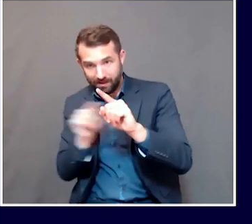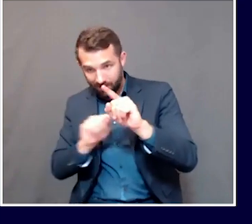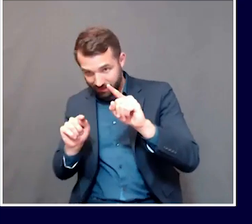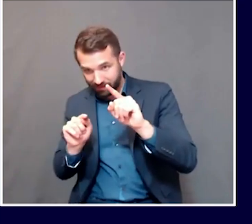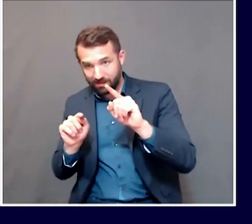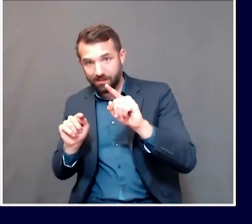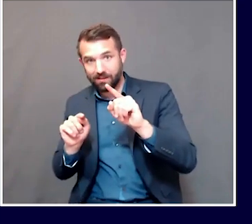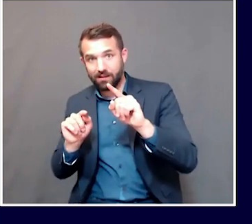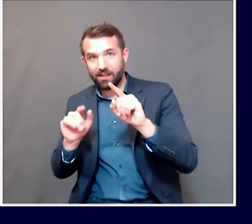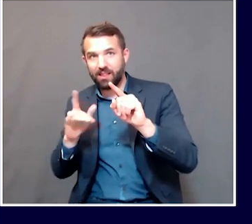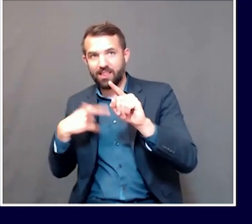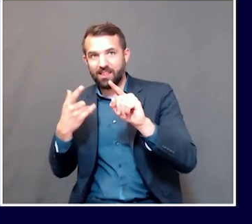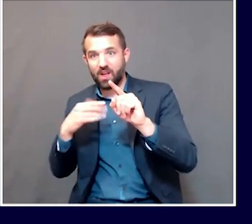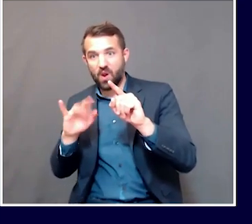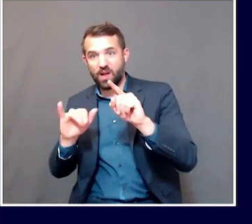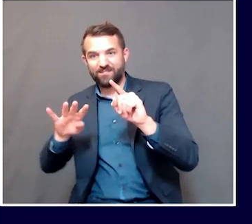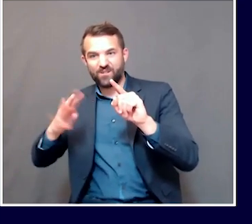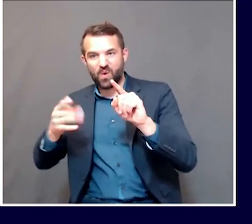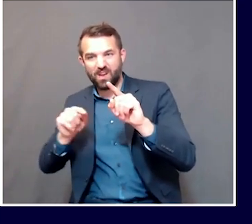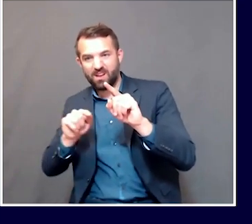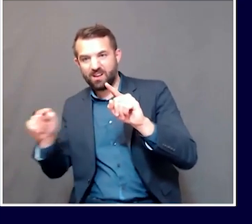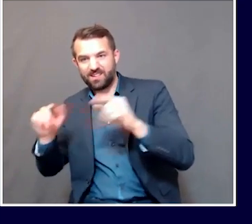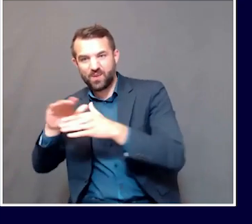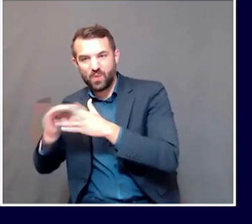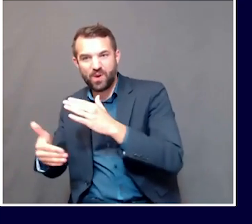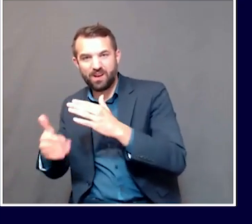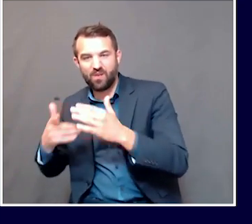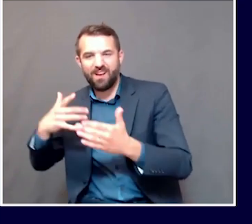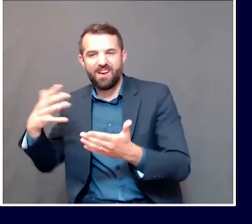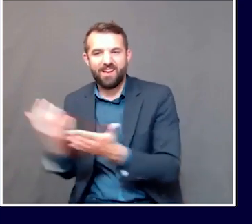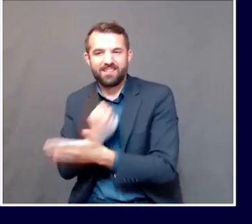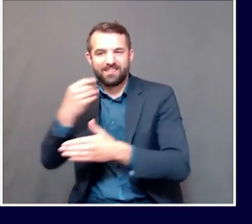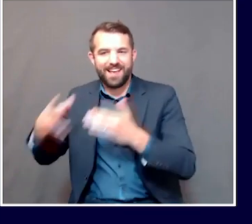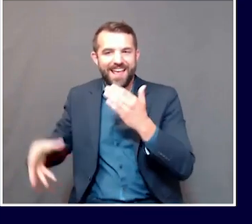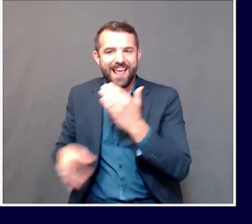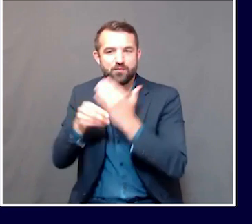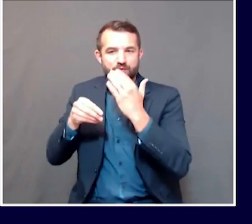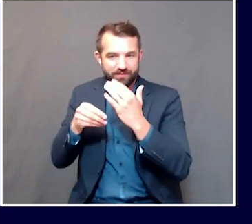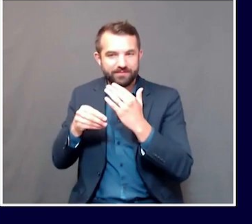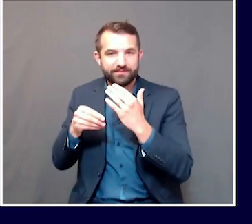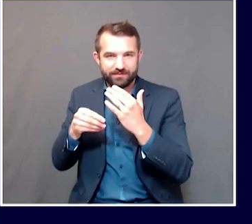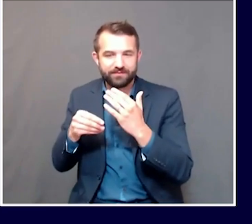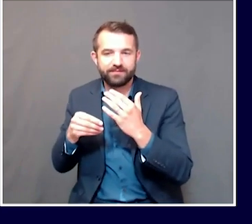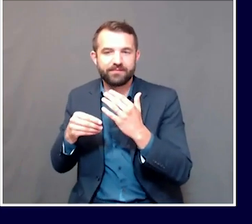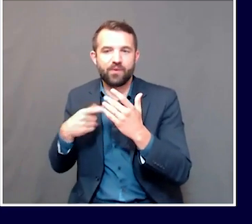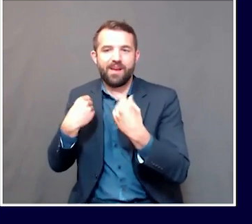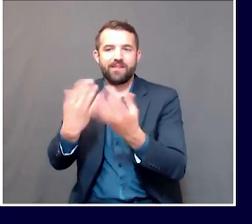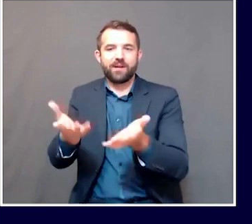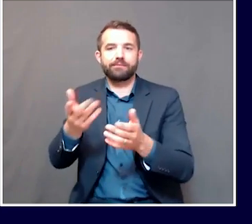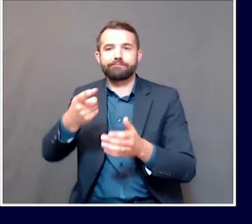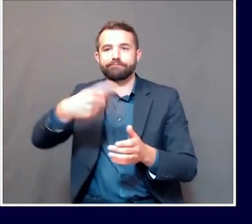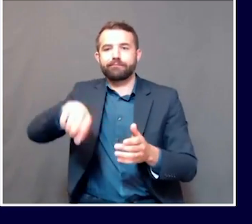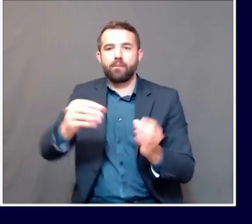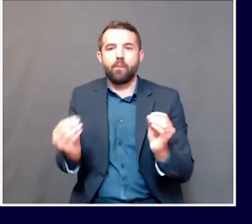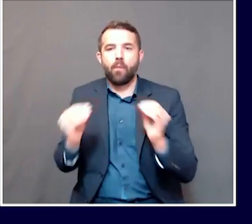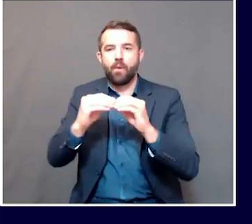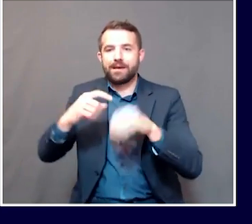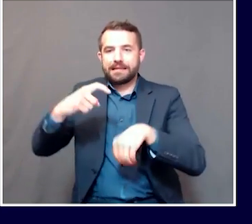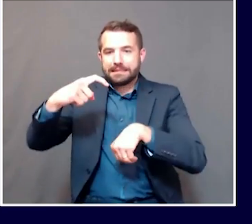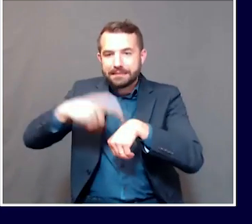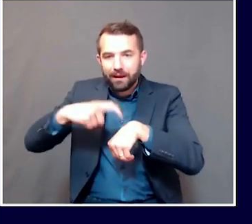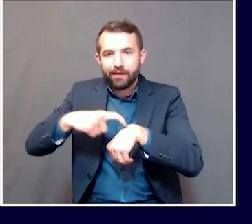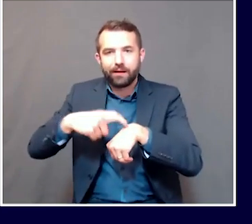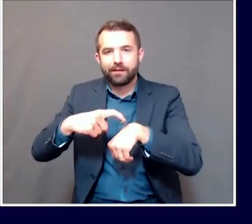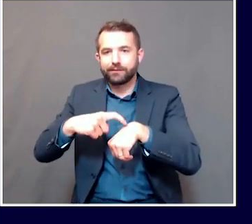weekend of July 4th. So it gives the industry a fairly substantial amount of time, additional to what